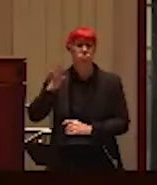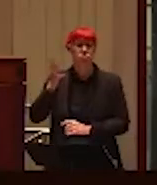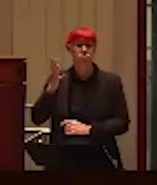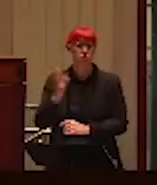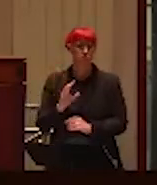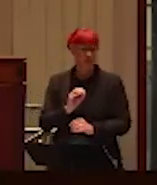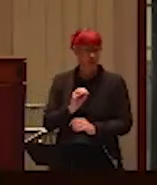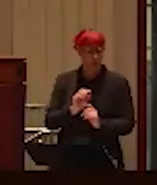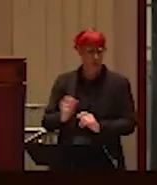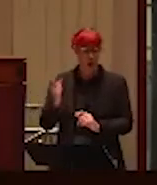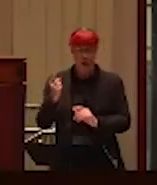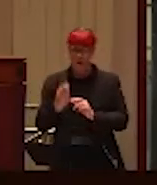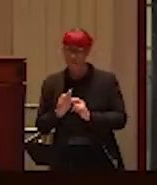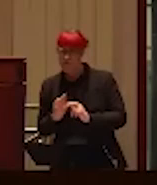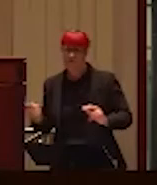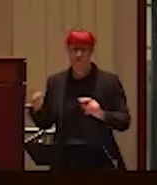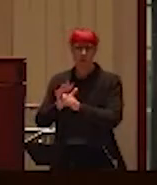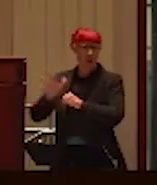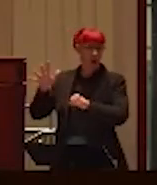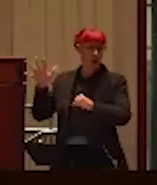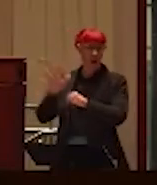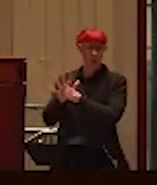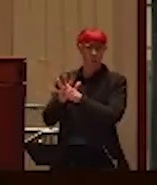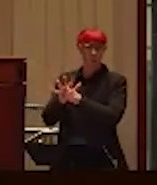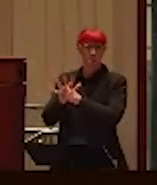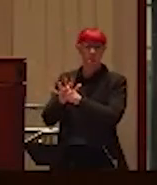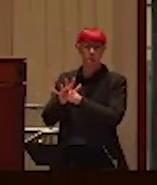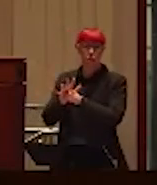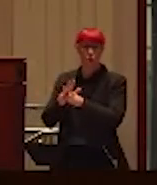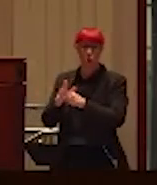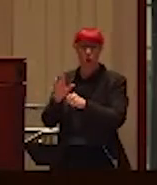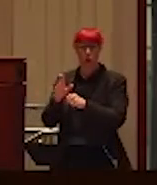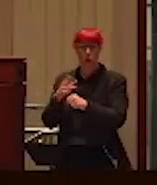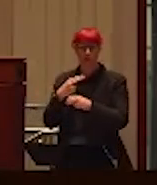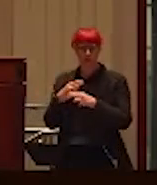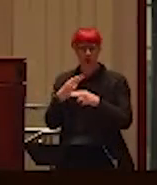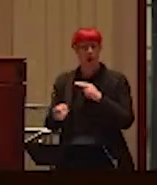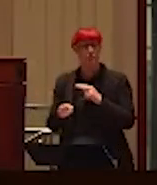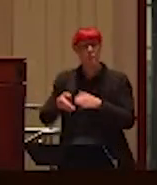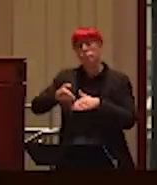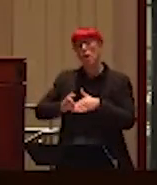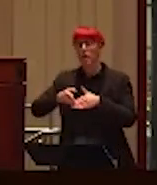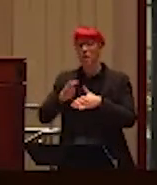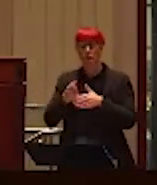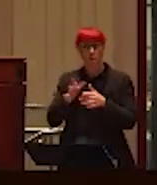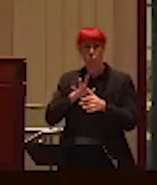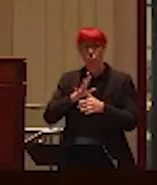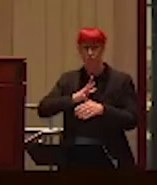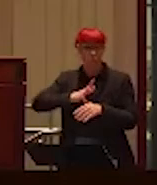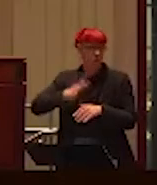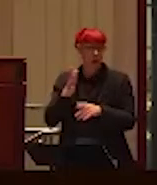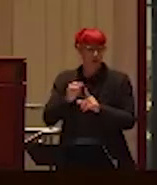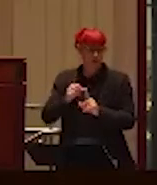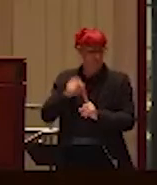And this happened that day and she happened to have a, a chopping knife in her hand. And she went into that rage over, I,